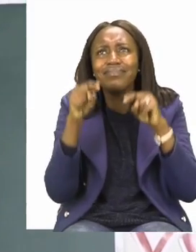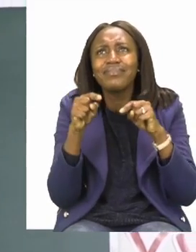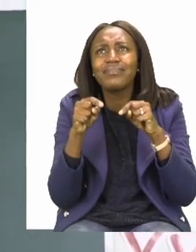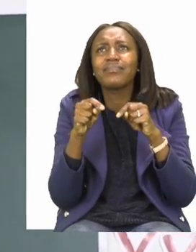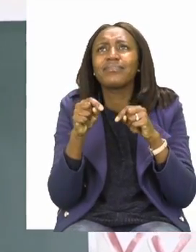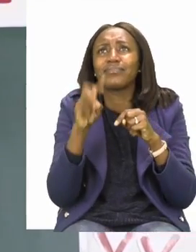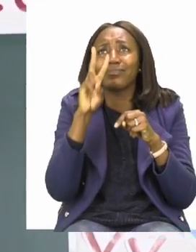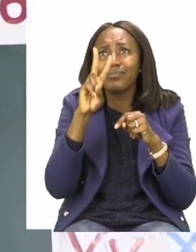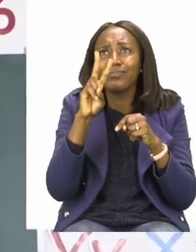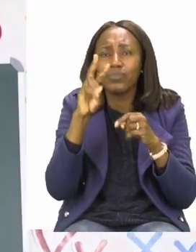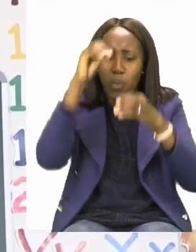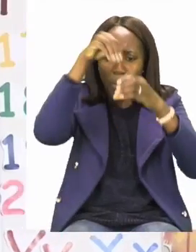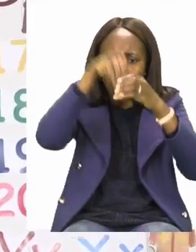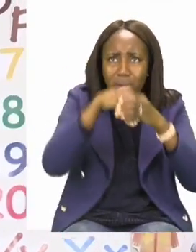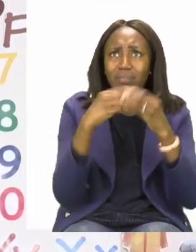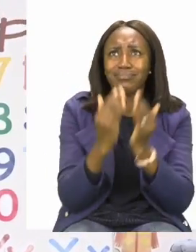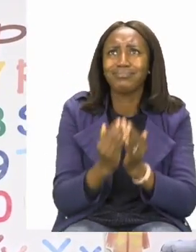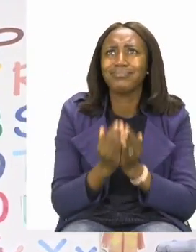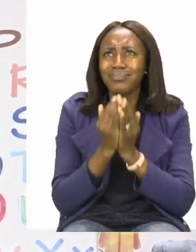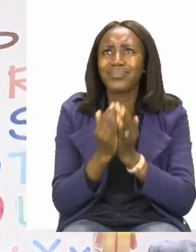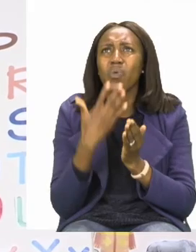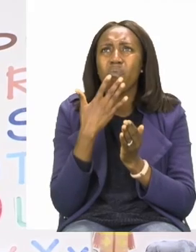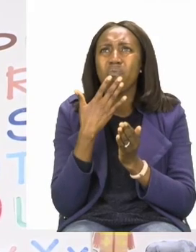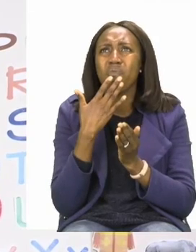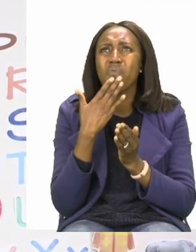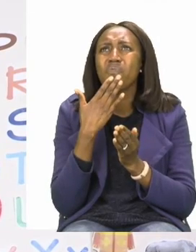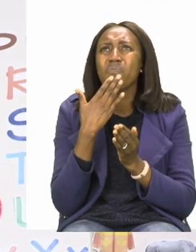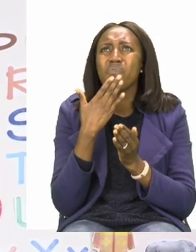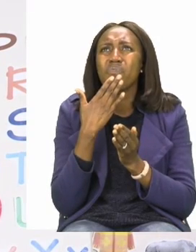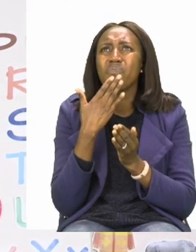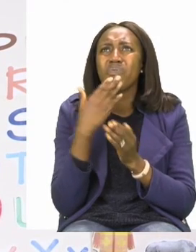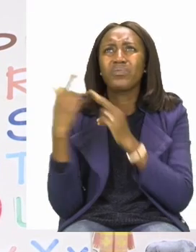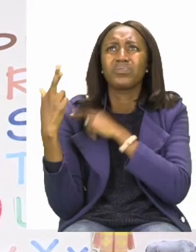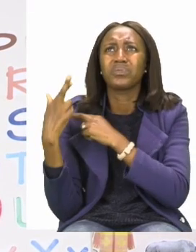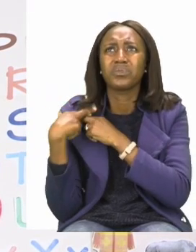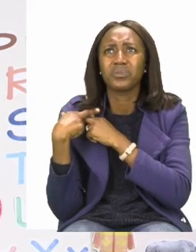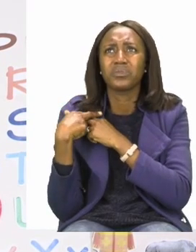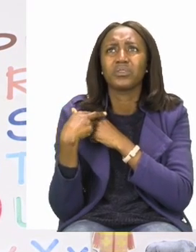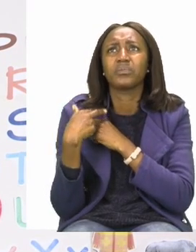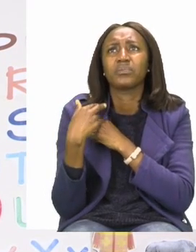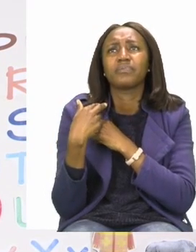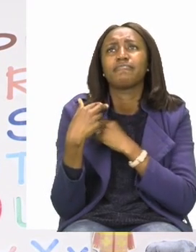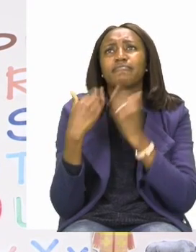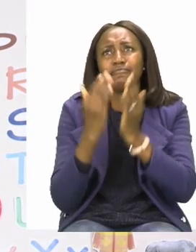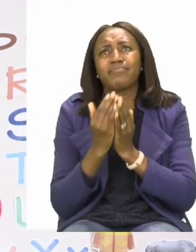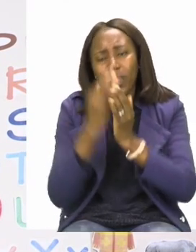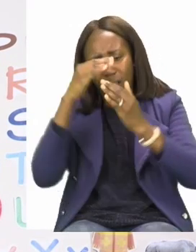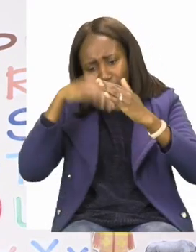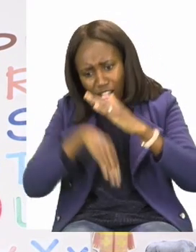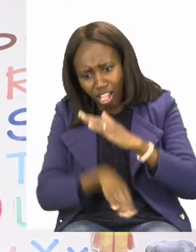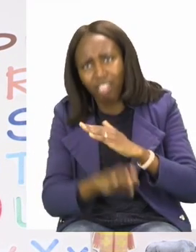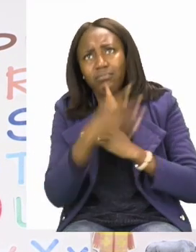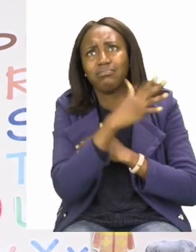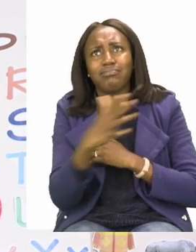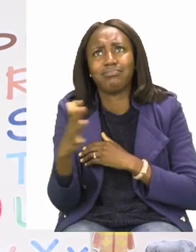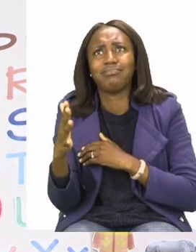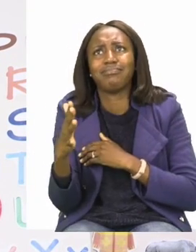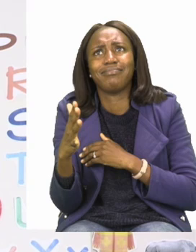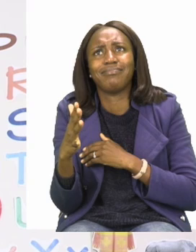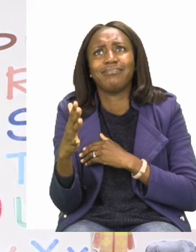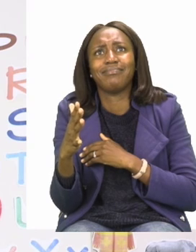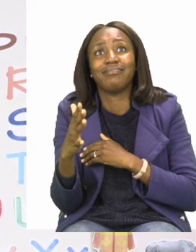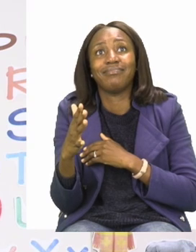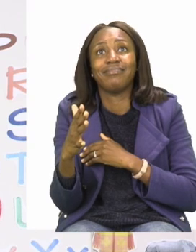the boat. Use all the words. And if you need to repeat some of the words, that's okay. Like the word